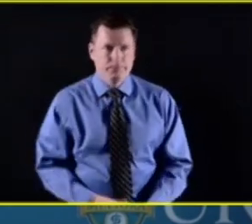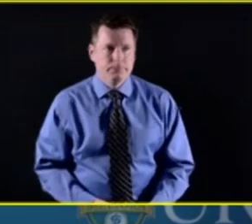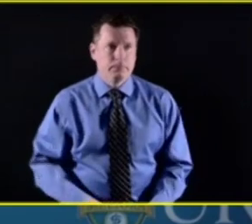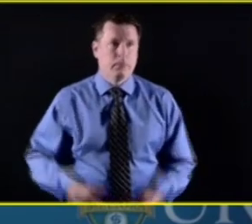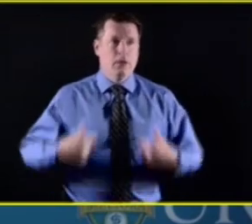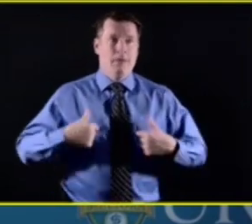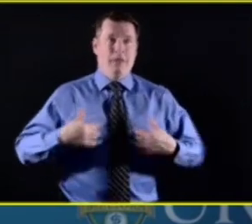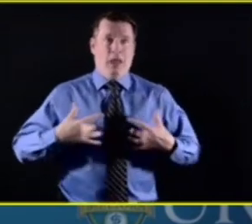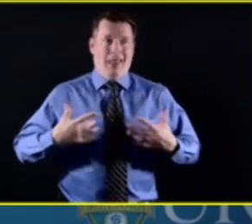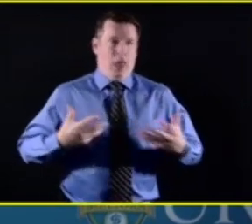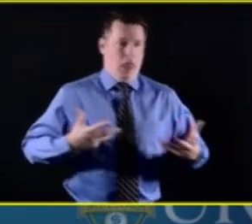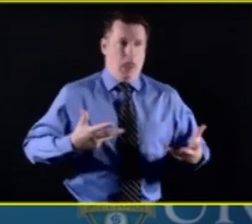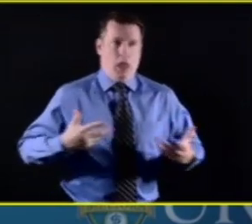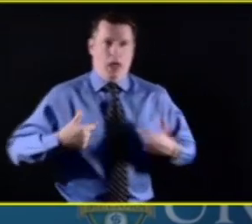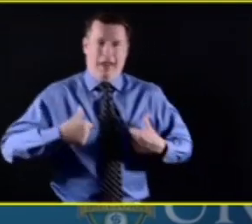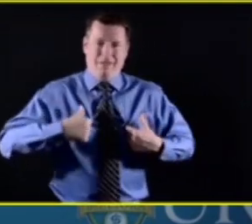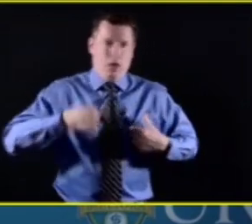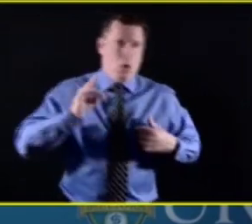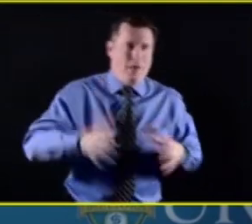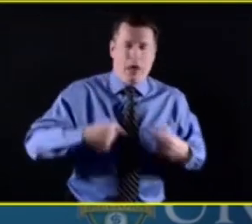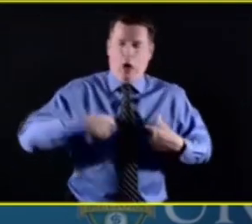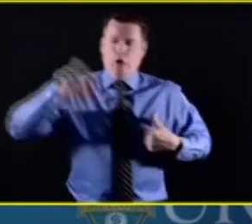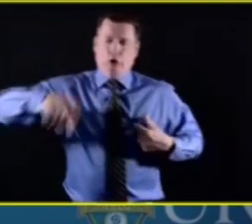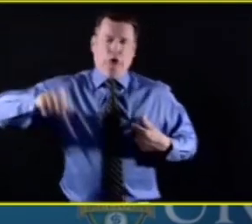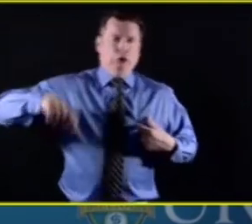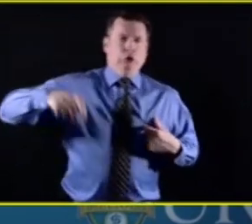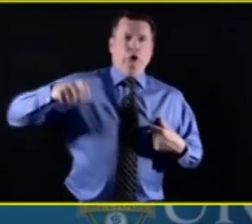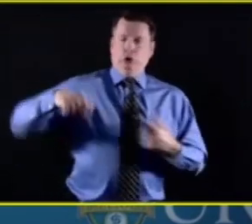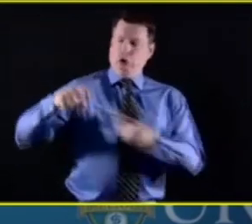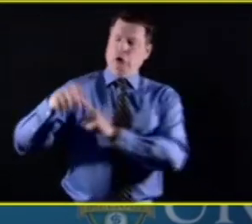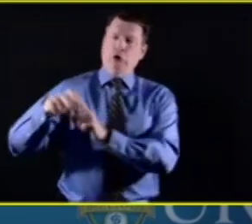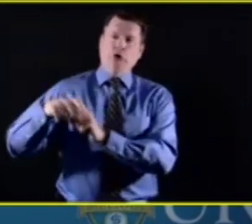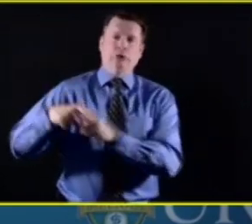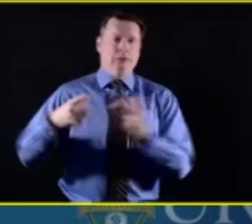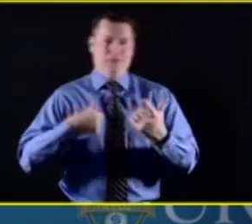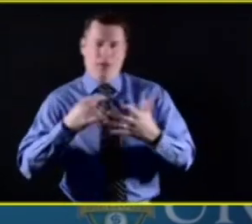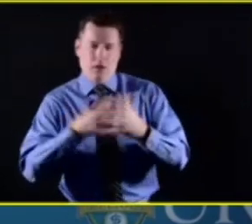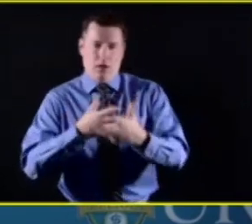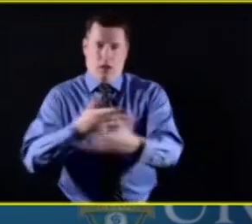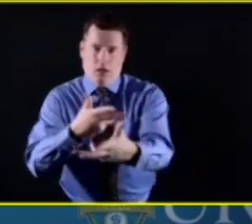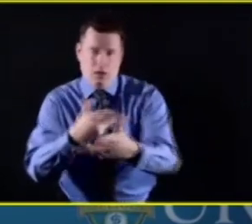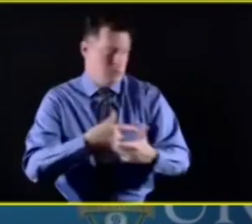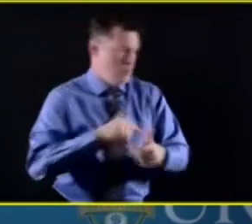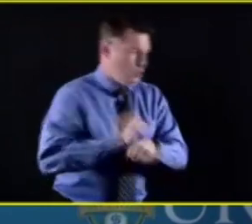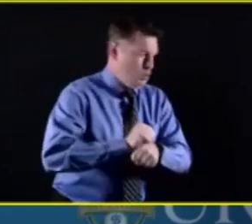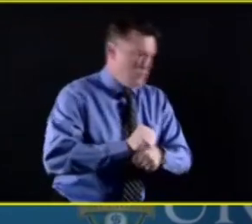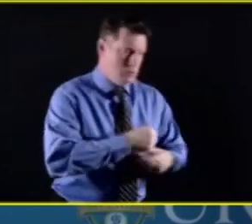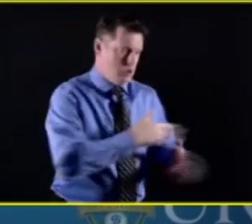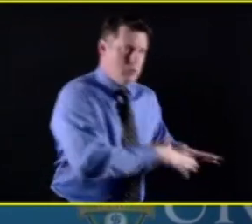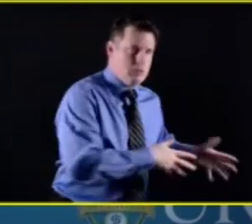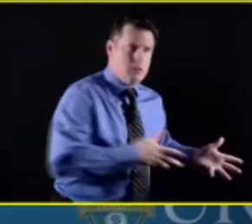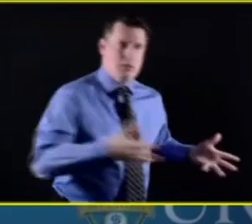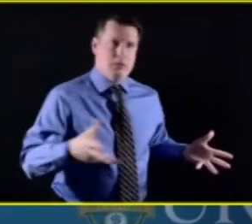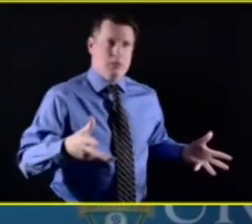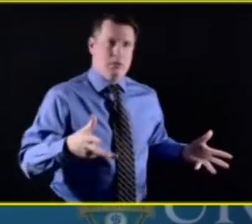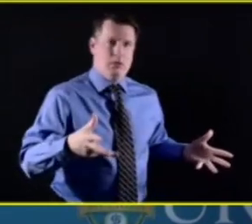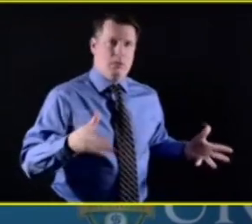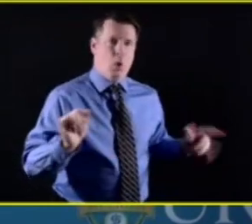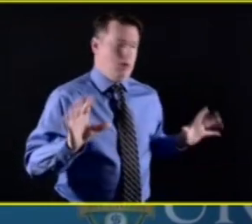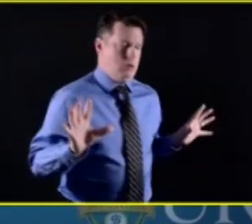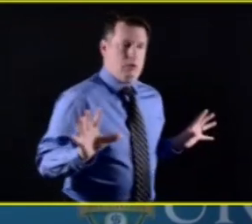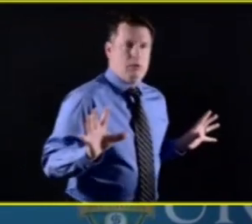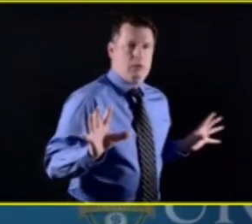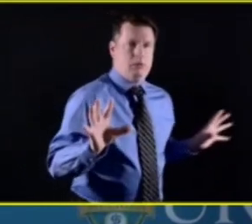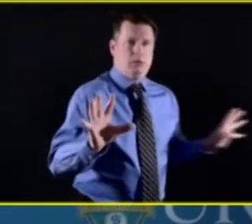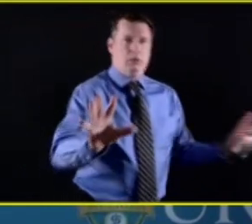Um, and to take time for yourself as a mom, as a father in the home as well.